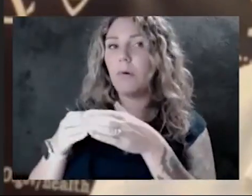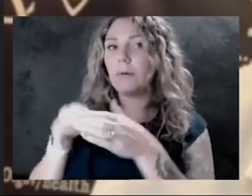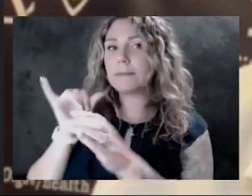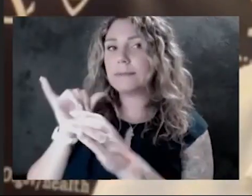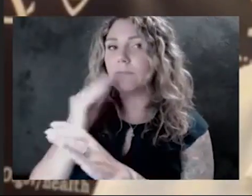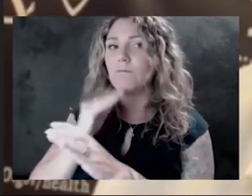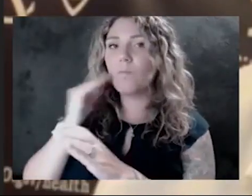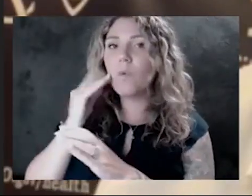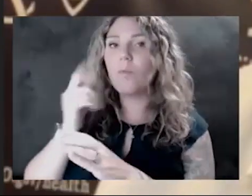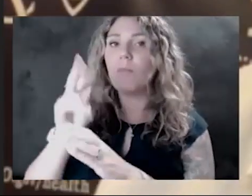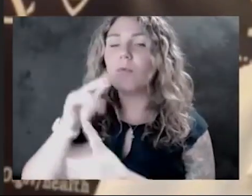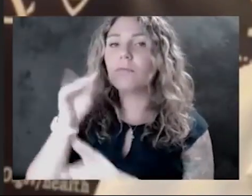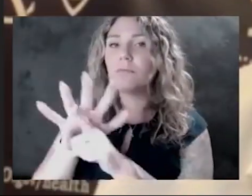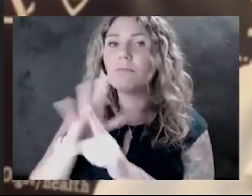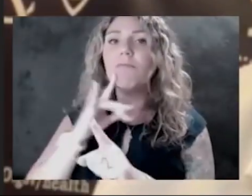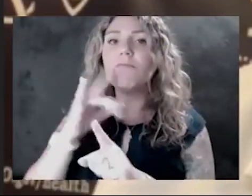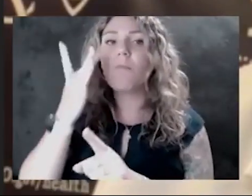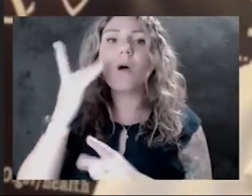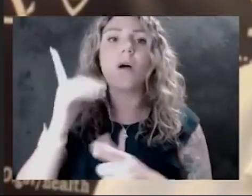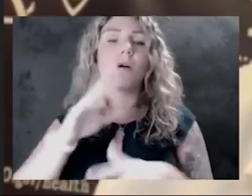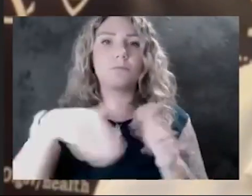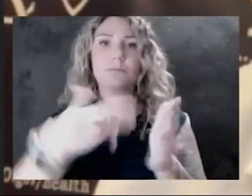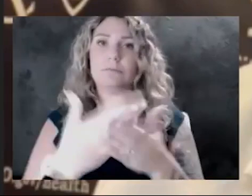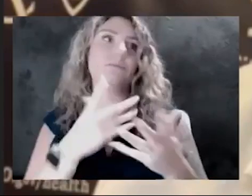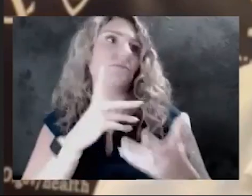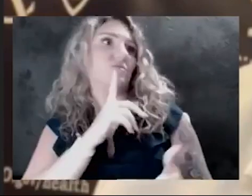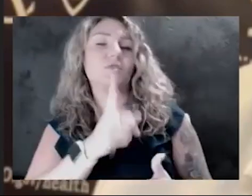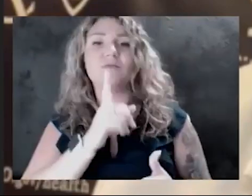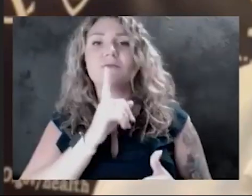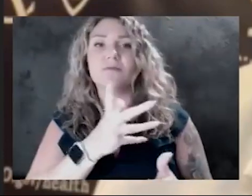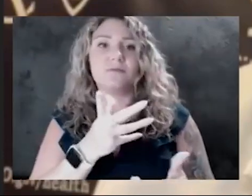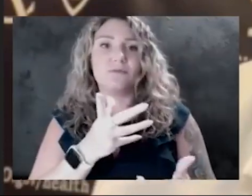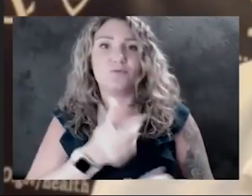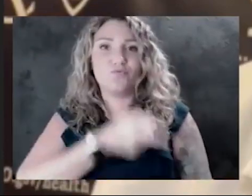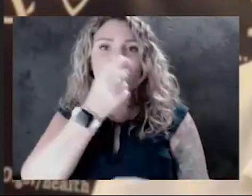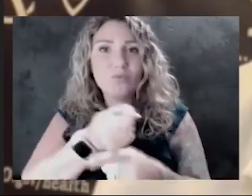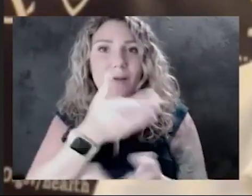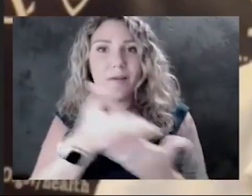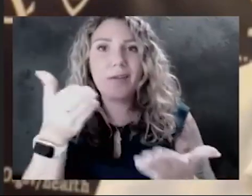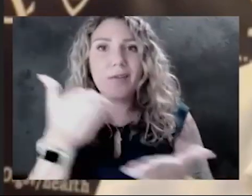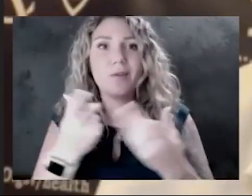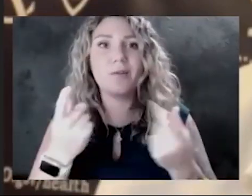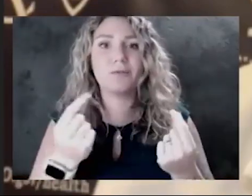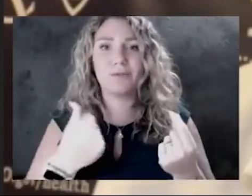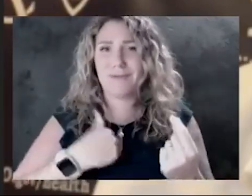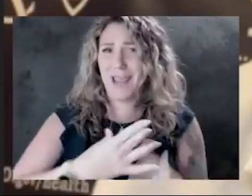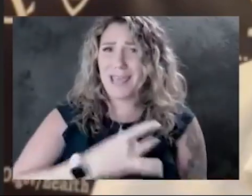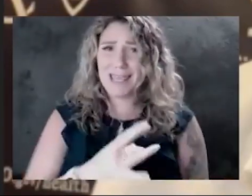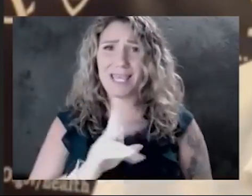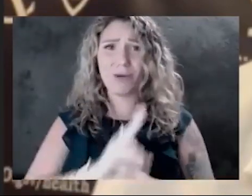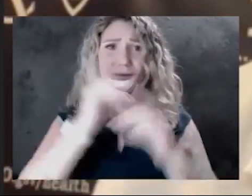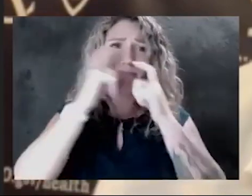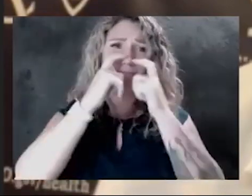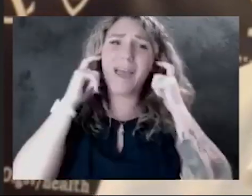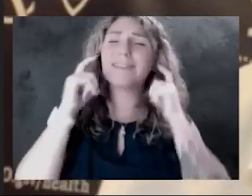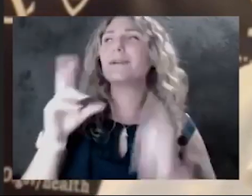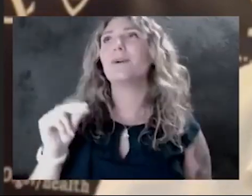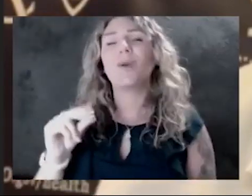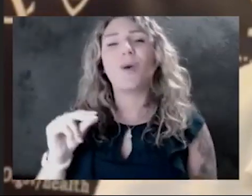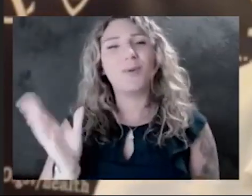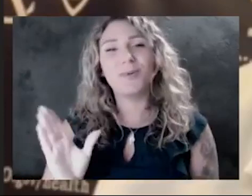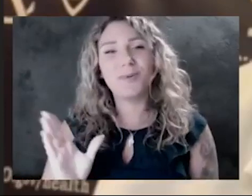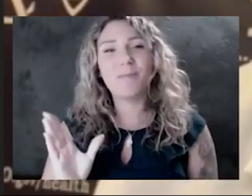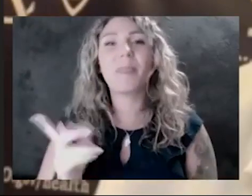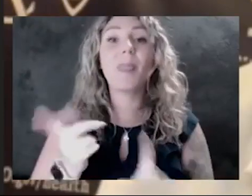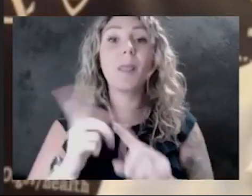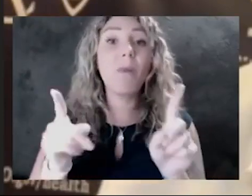So all the way around, it's the right thing to do. Do I like wearing a mask? No, but you do